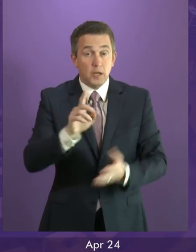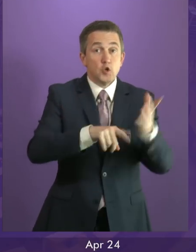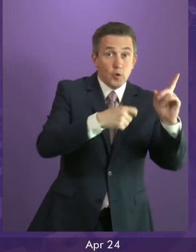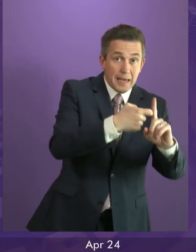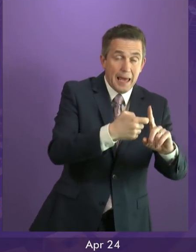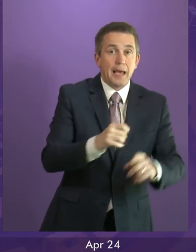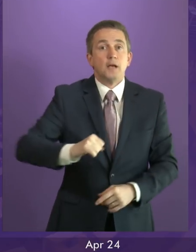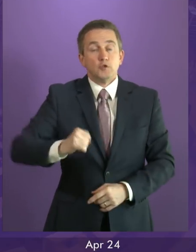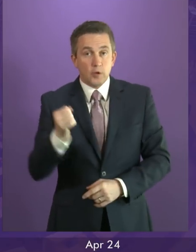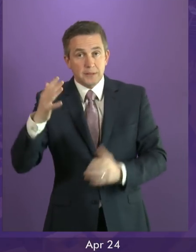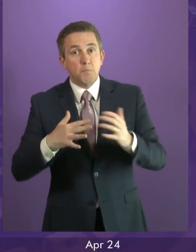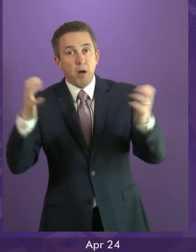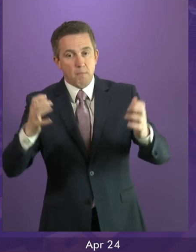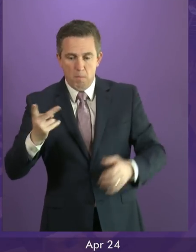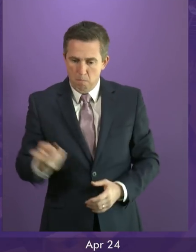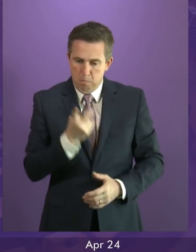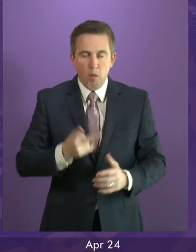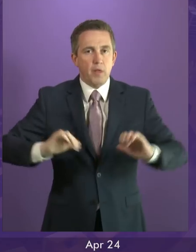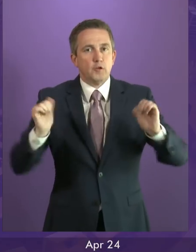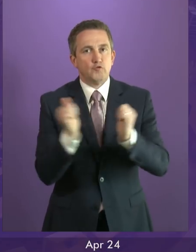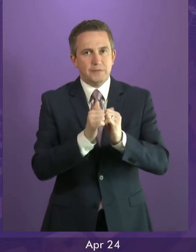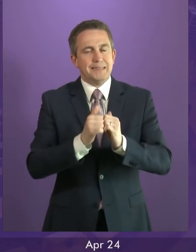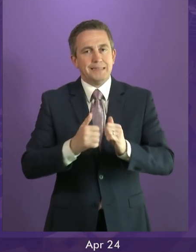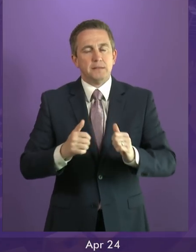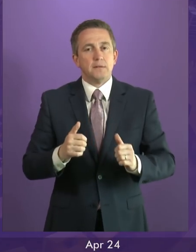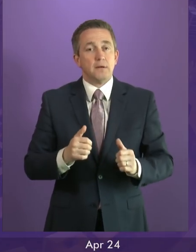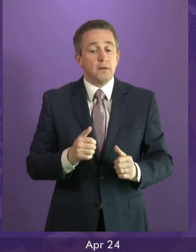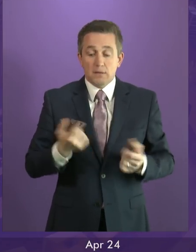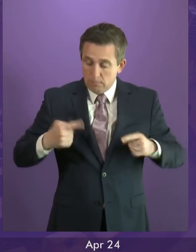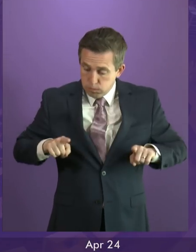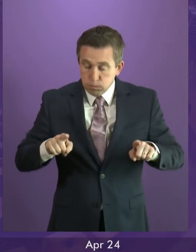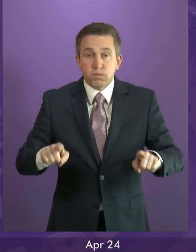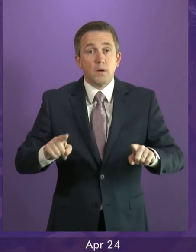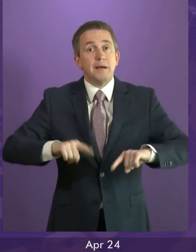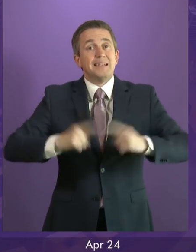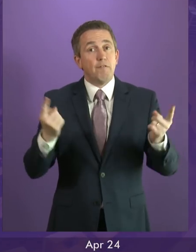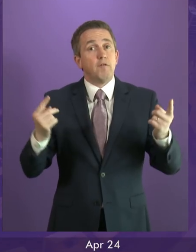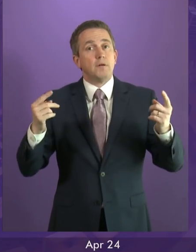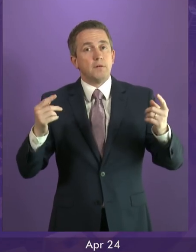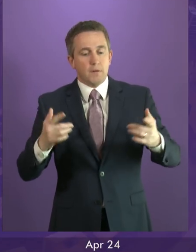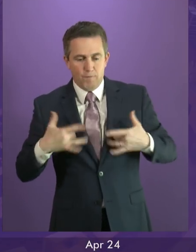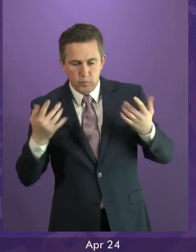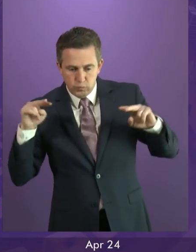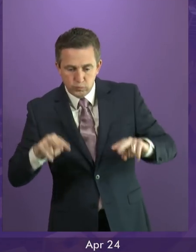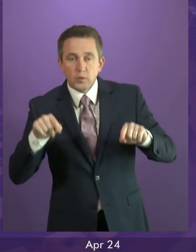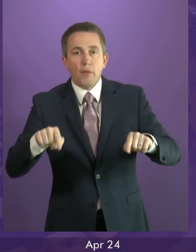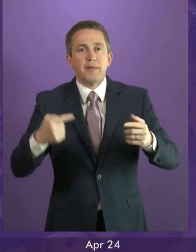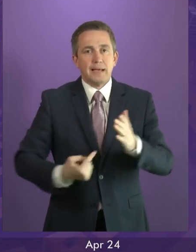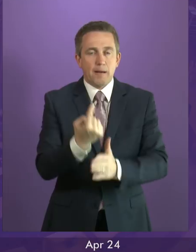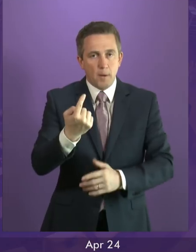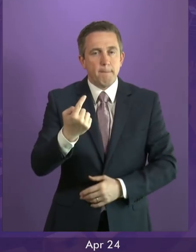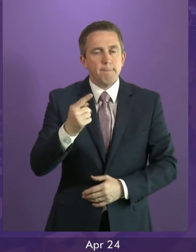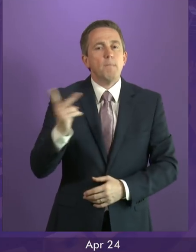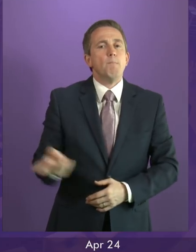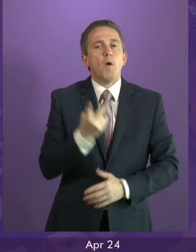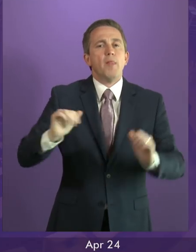collective credit, set the gold standard. Two governments with very different views on the outcome came together to agree a process